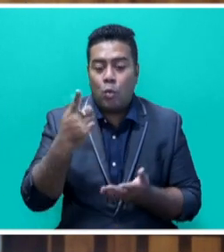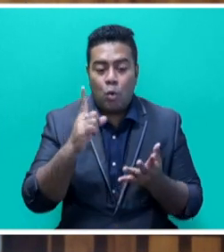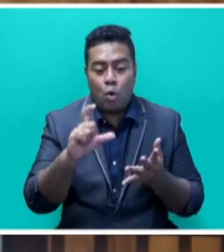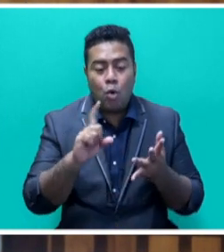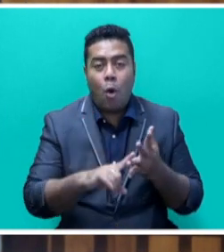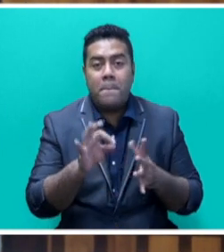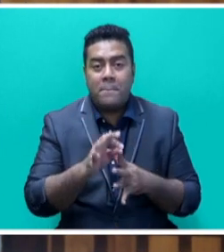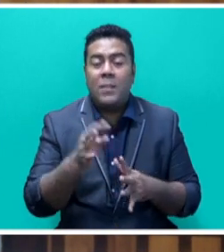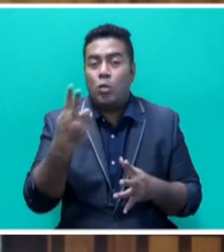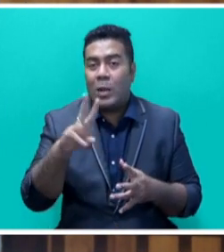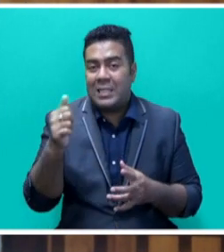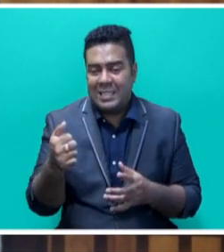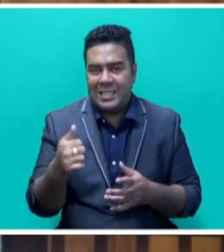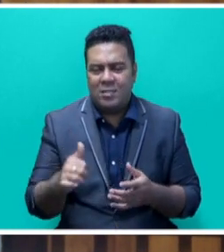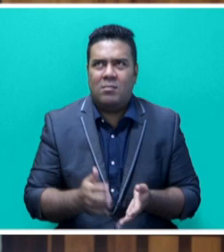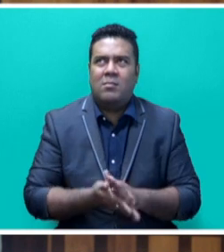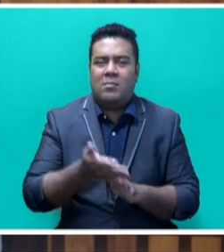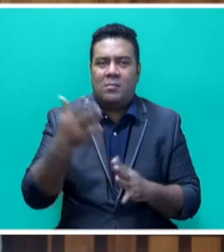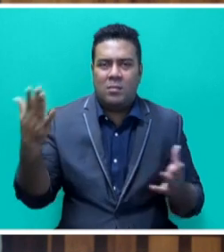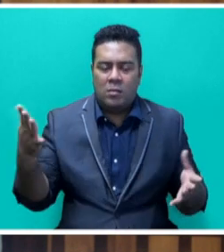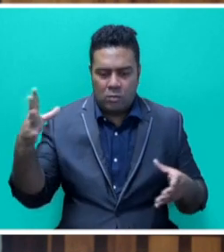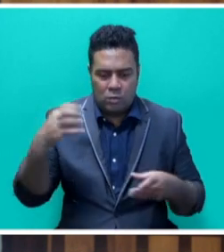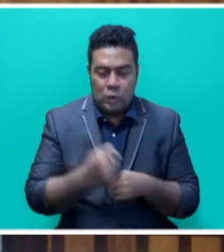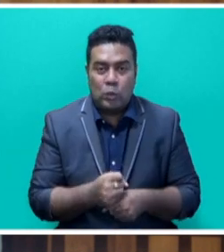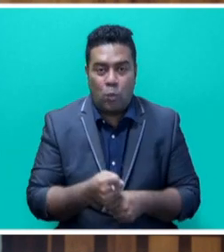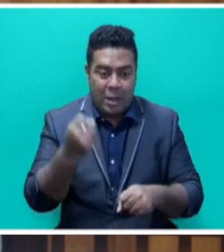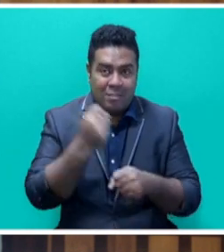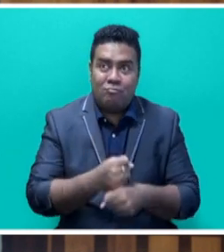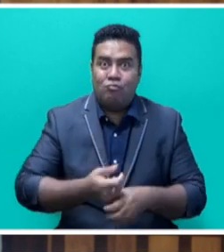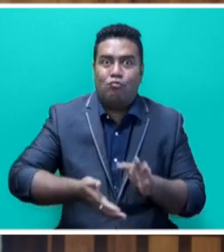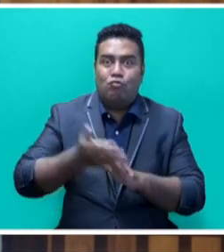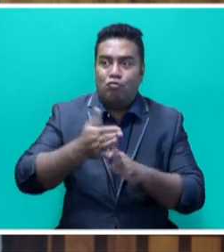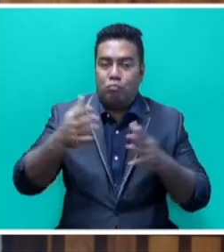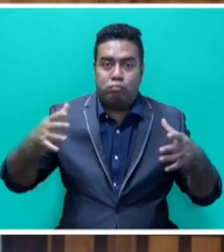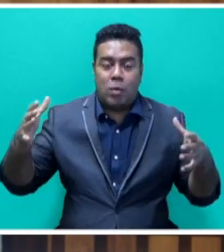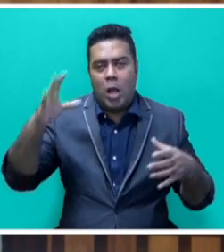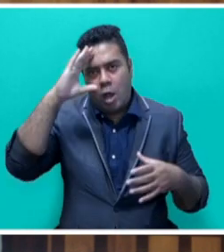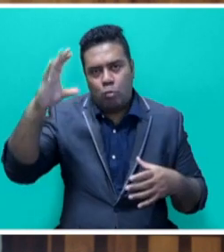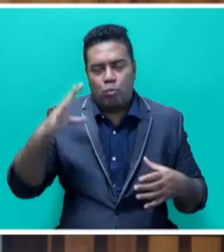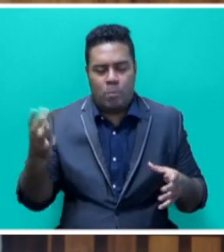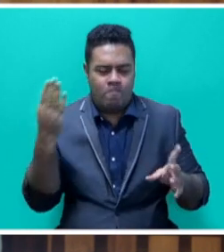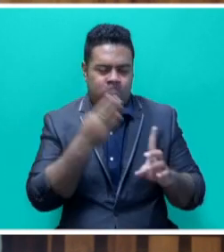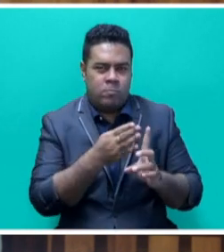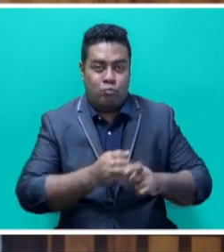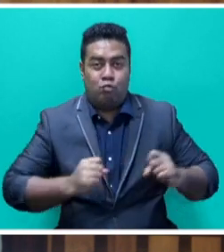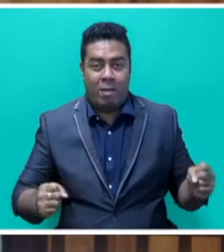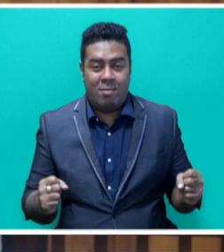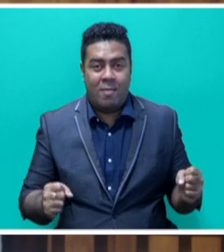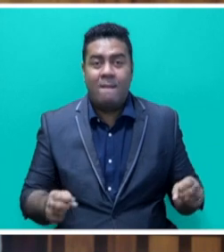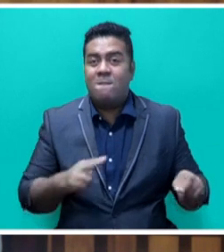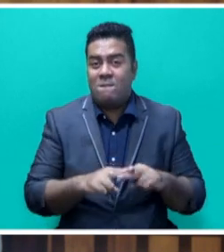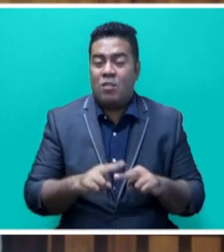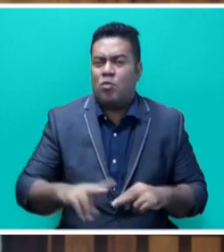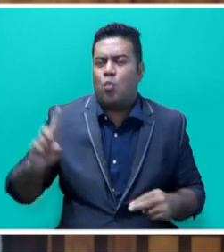demand greater decarbonisation commitments by G20 countries, and we will do so from a position of strength. Fiji